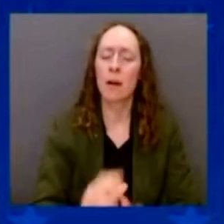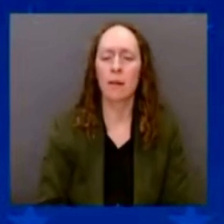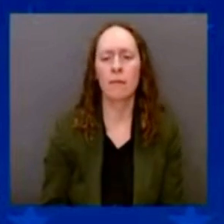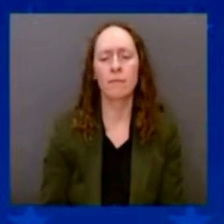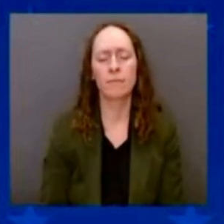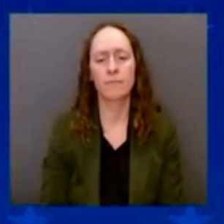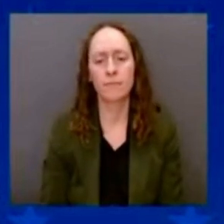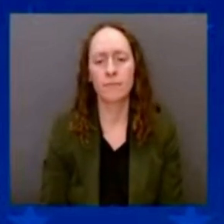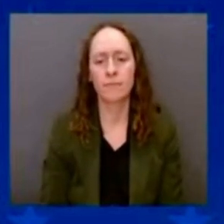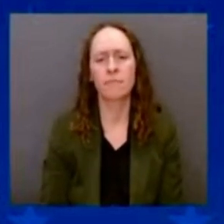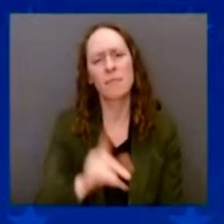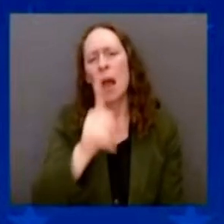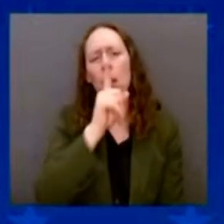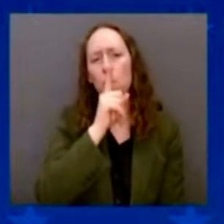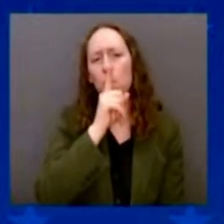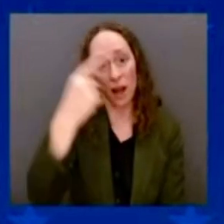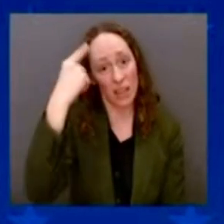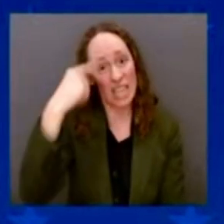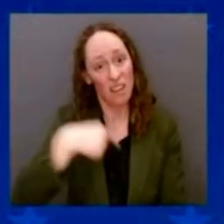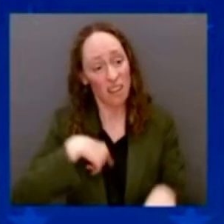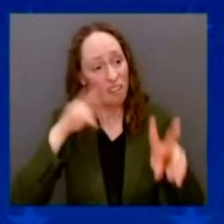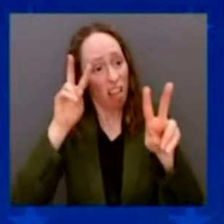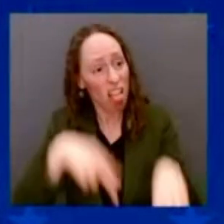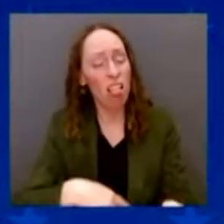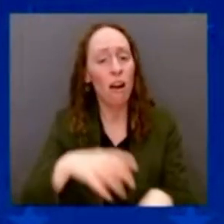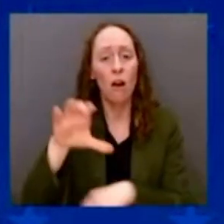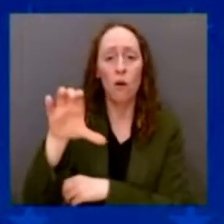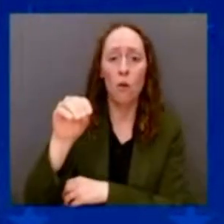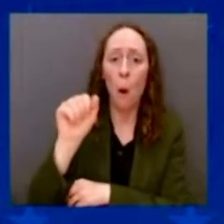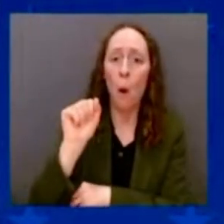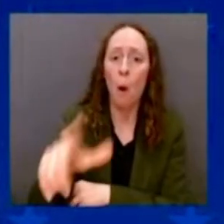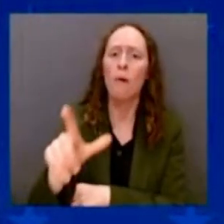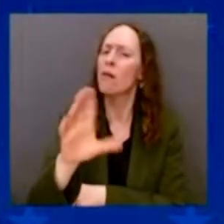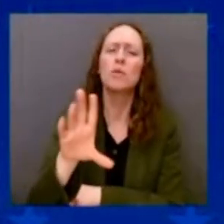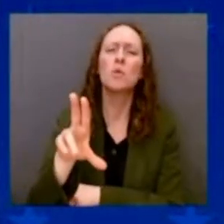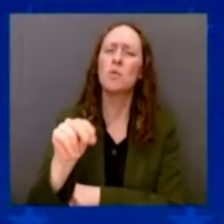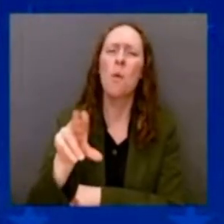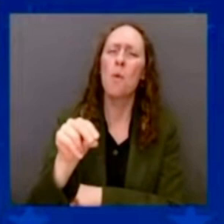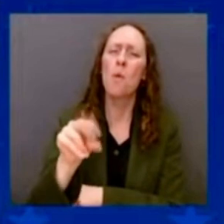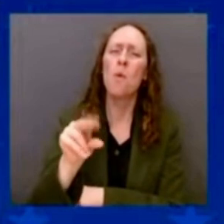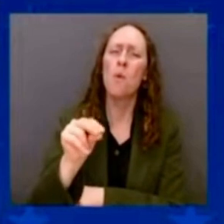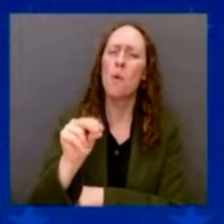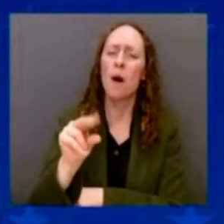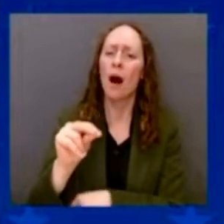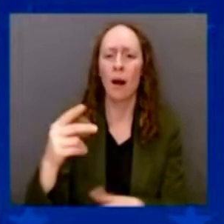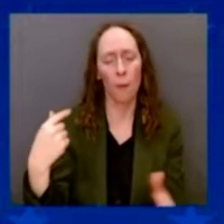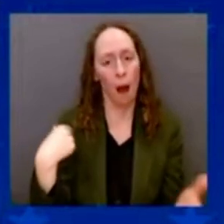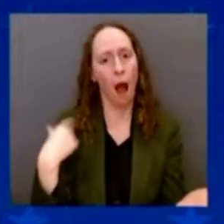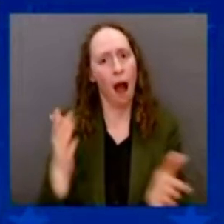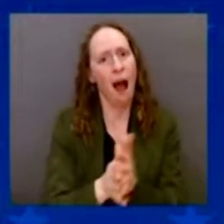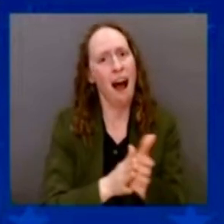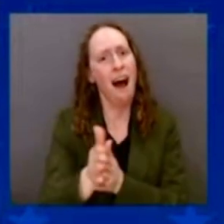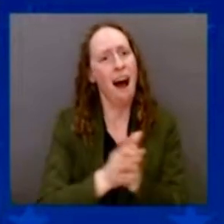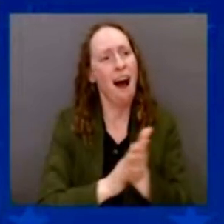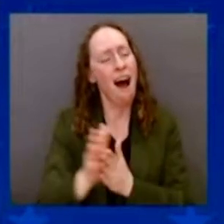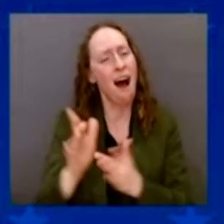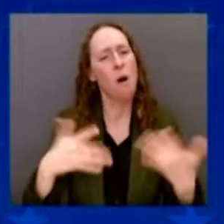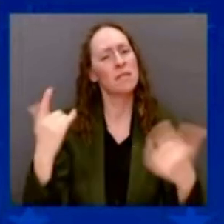for folks to make the transition. So, we're — here's what we're doing. We're providing you with a tax credit —